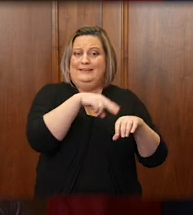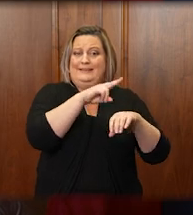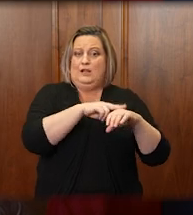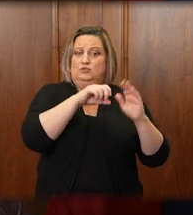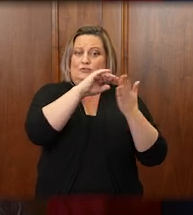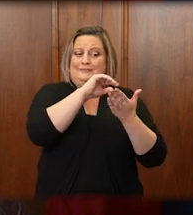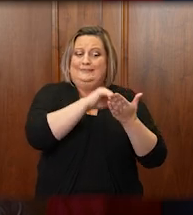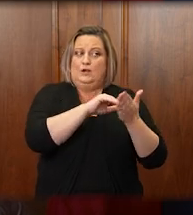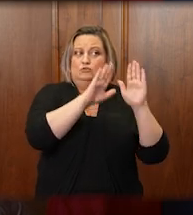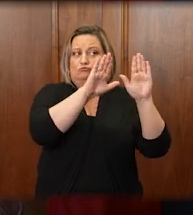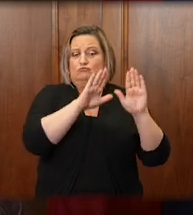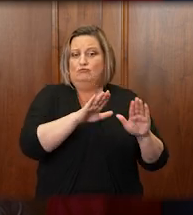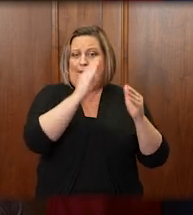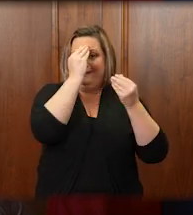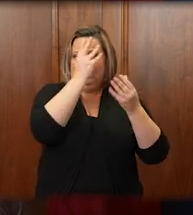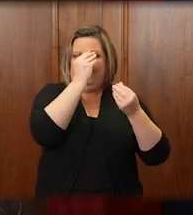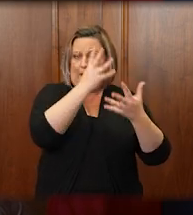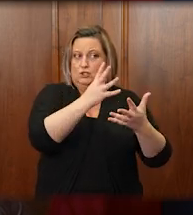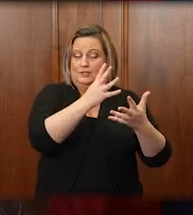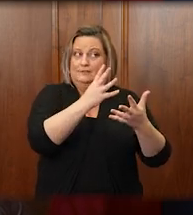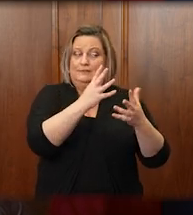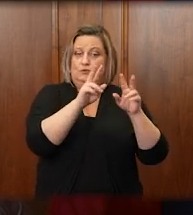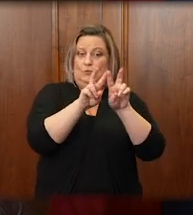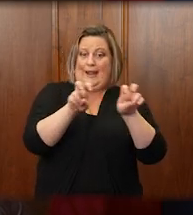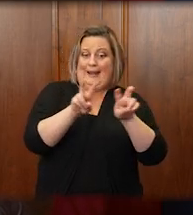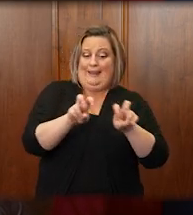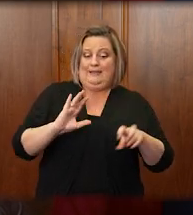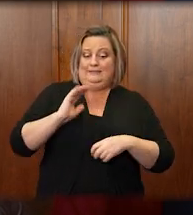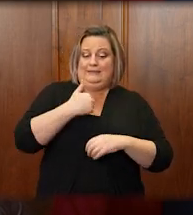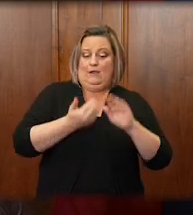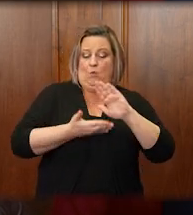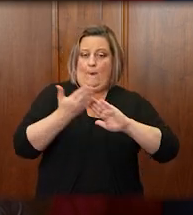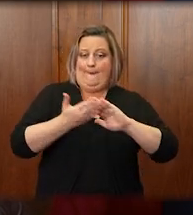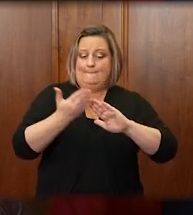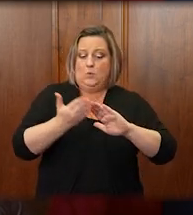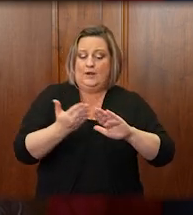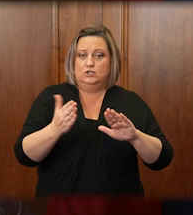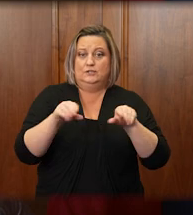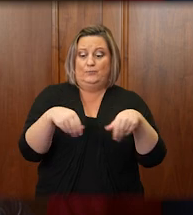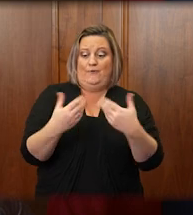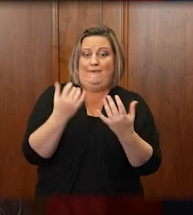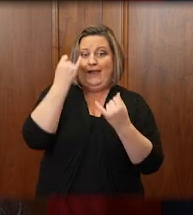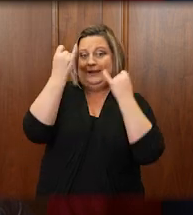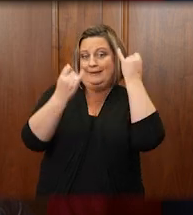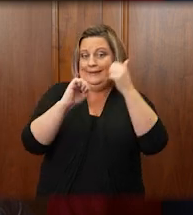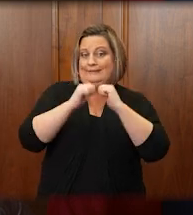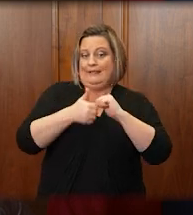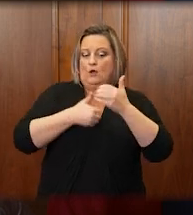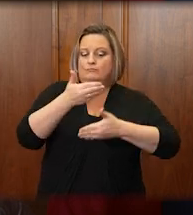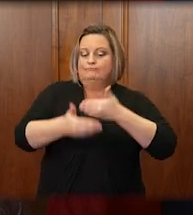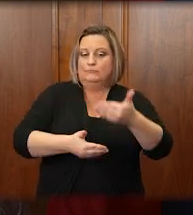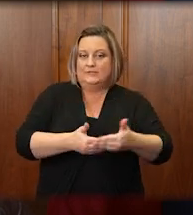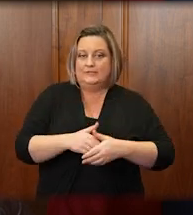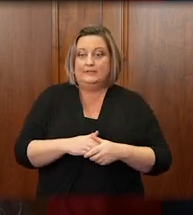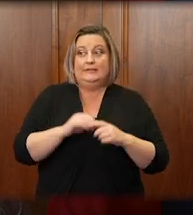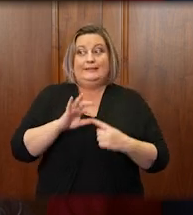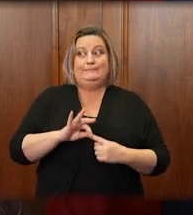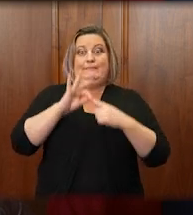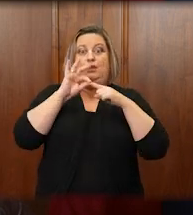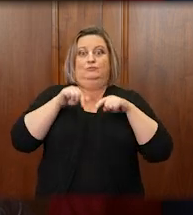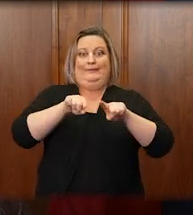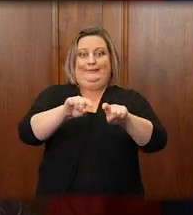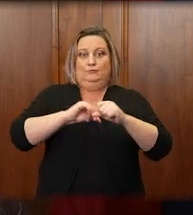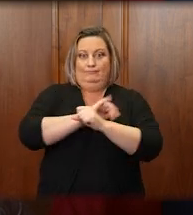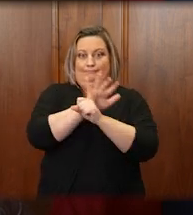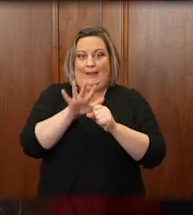source of information to us in analyzing our own operations and giving us ideas of how to proceed, especially during the pandemic.